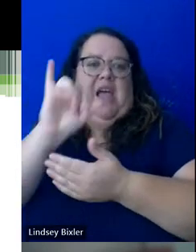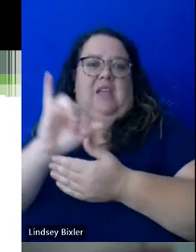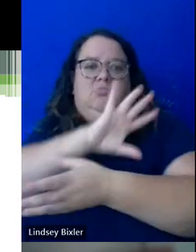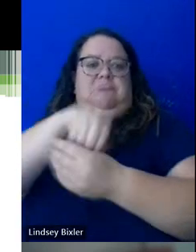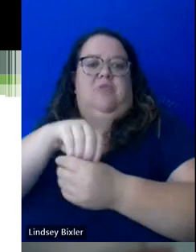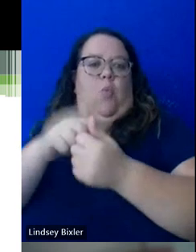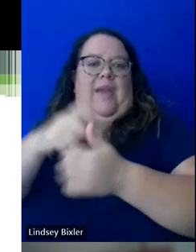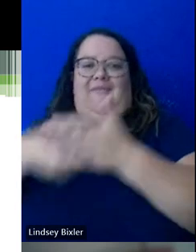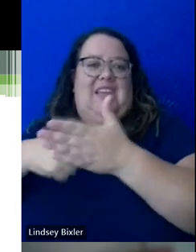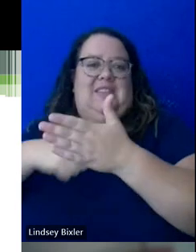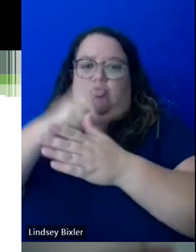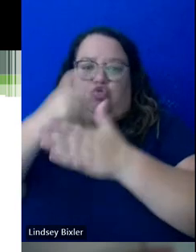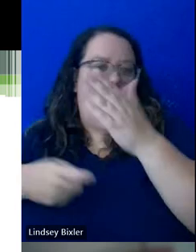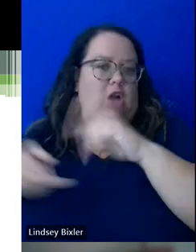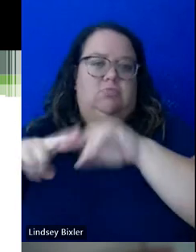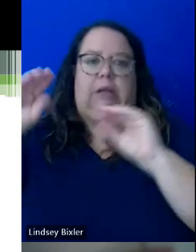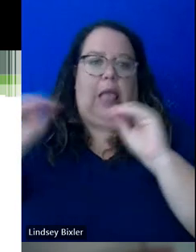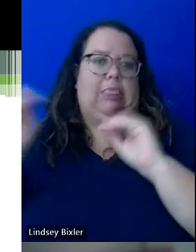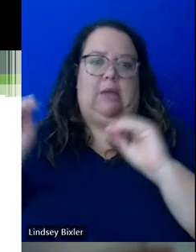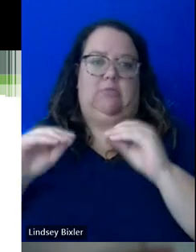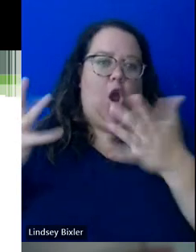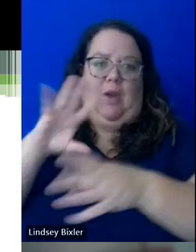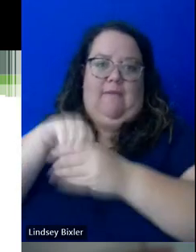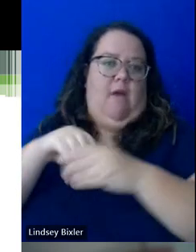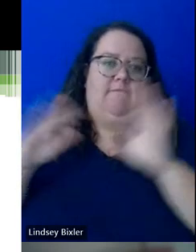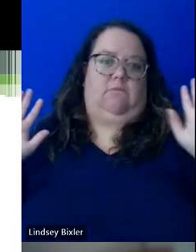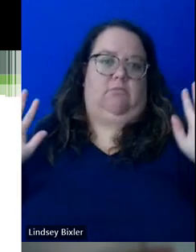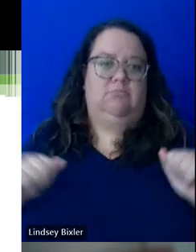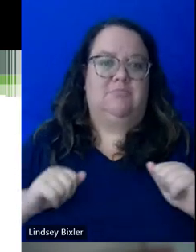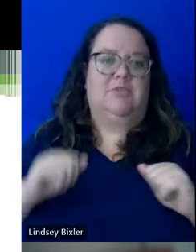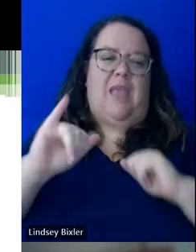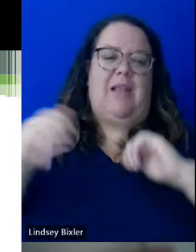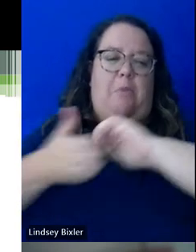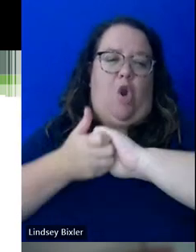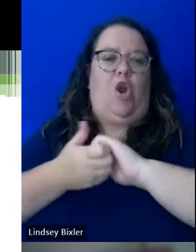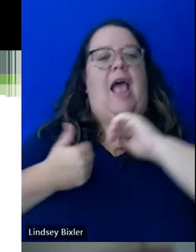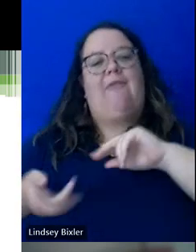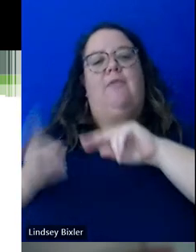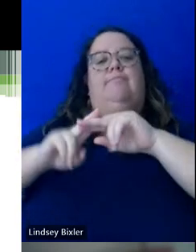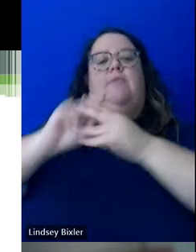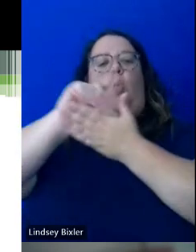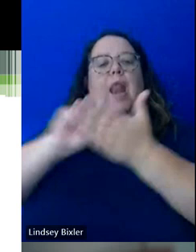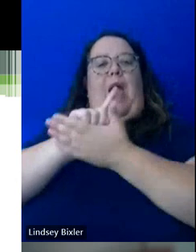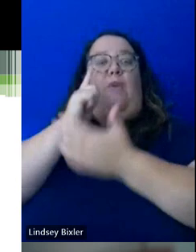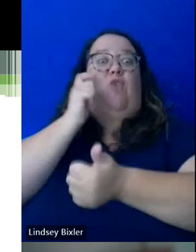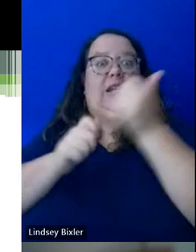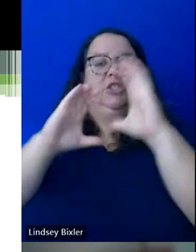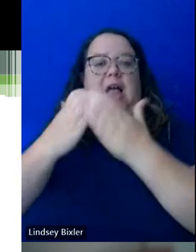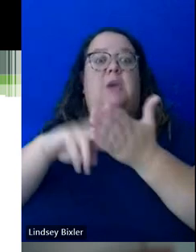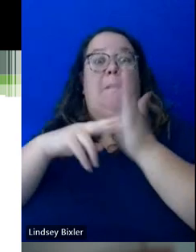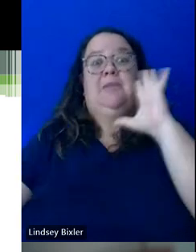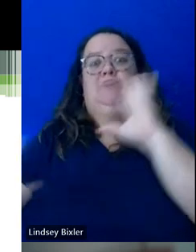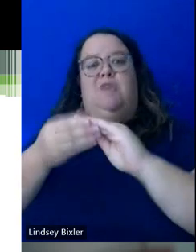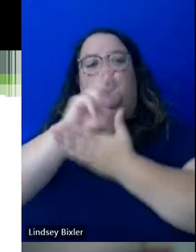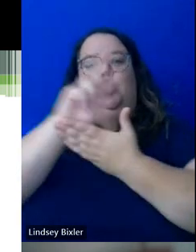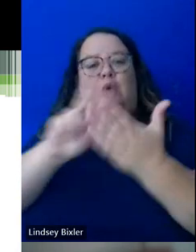not accommodate an additional charge. That's just a product of the partnership we have with the tutoring center. So it's really important for students and students